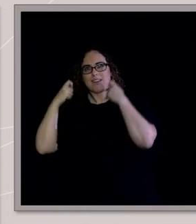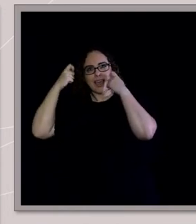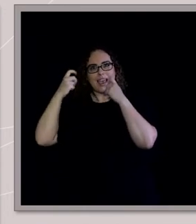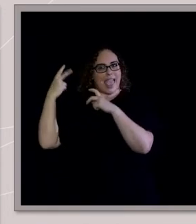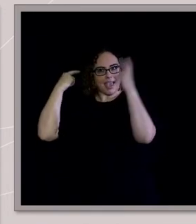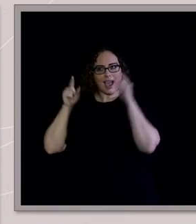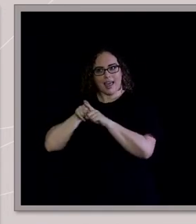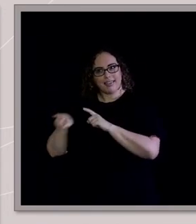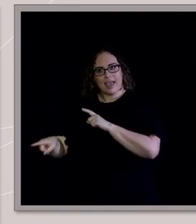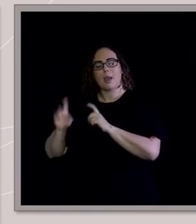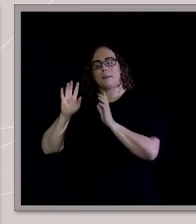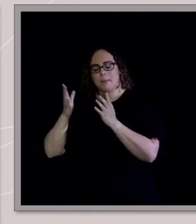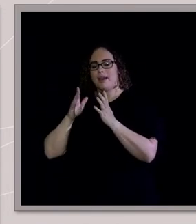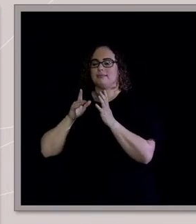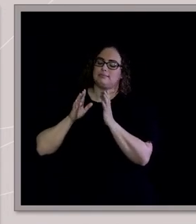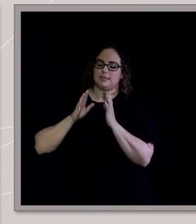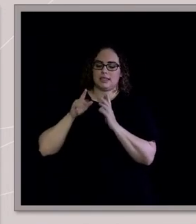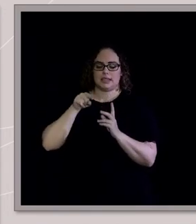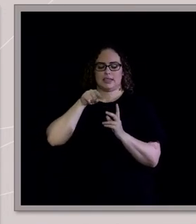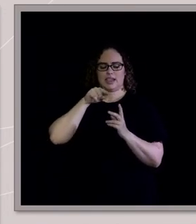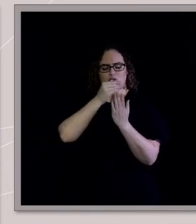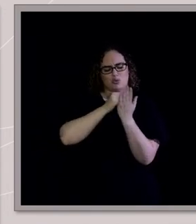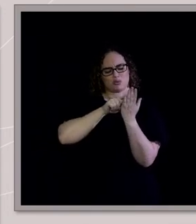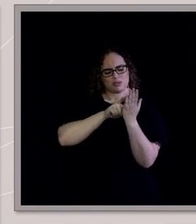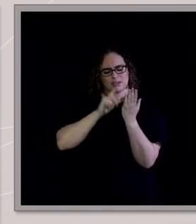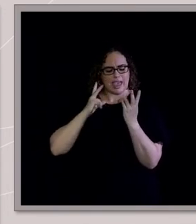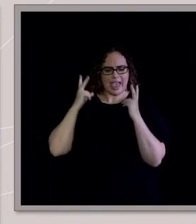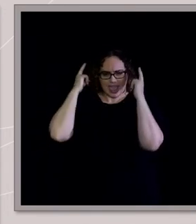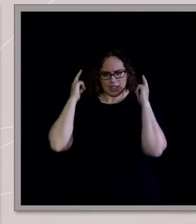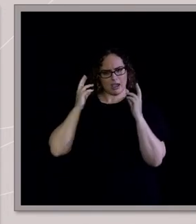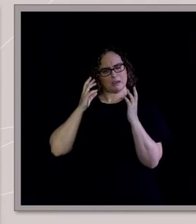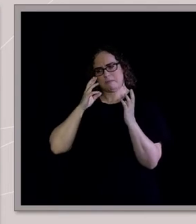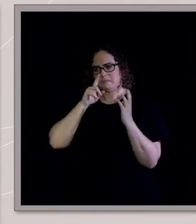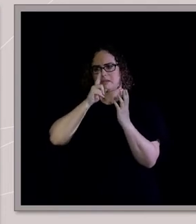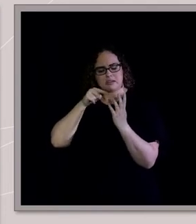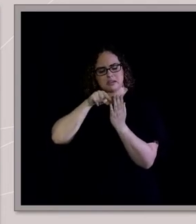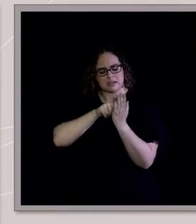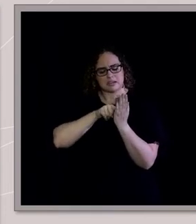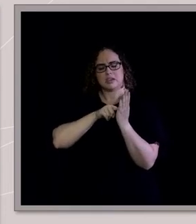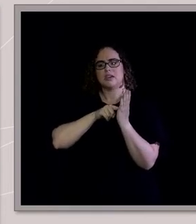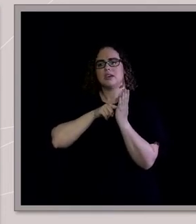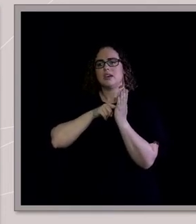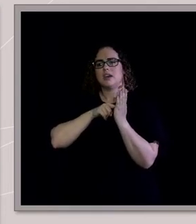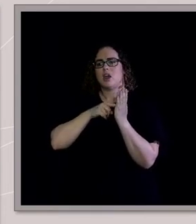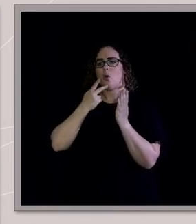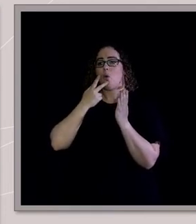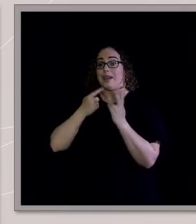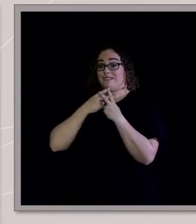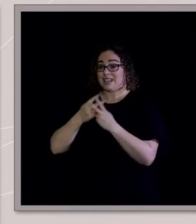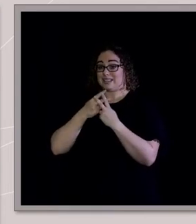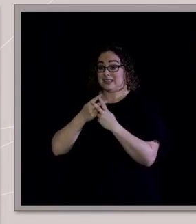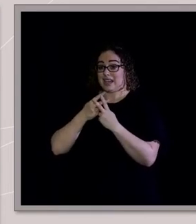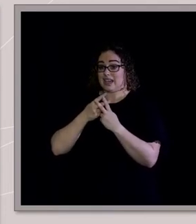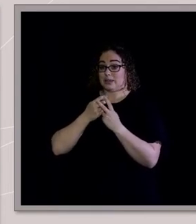you fornicate, horrible word, isn't it? Um, you will be basically kicked out of the church permanently.